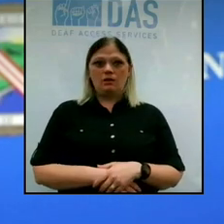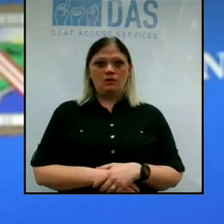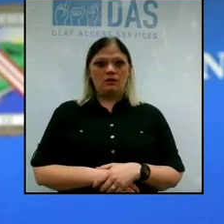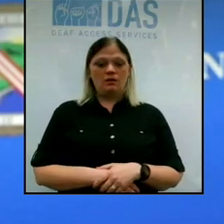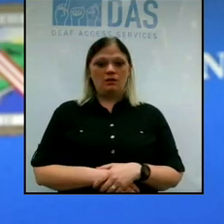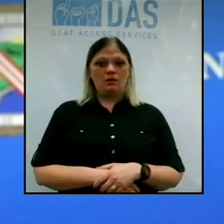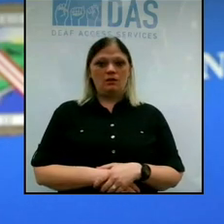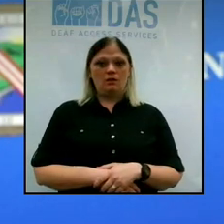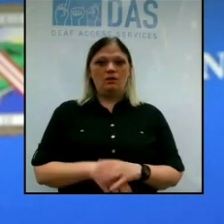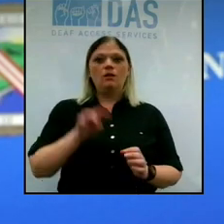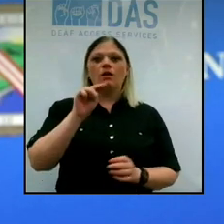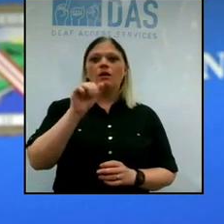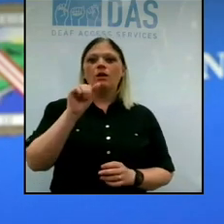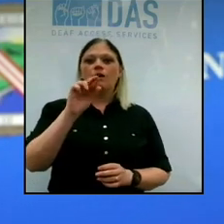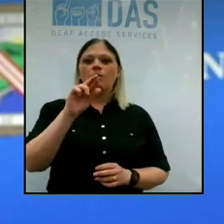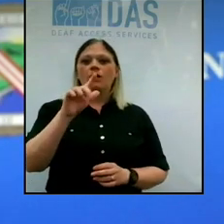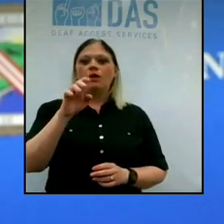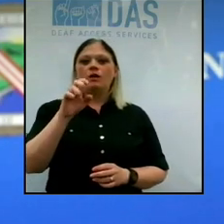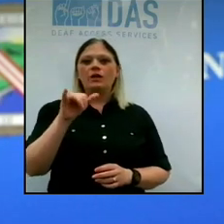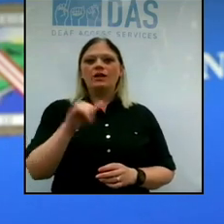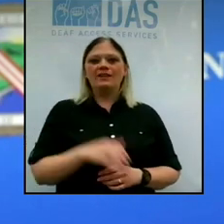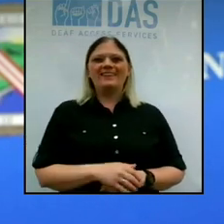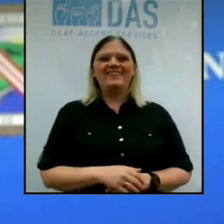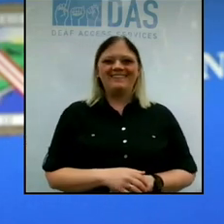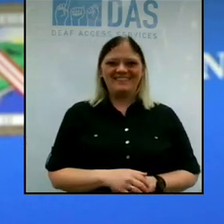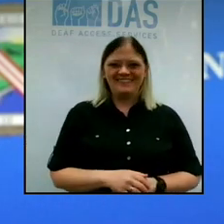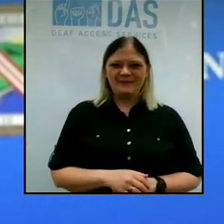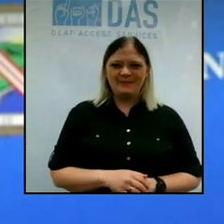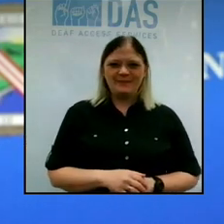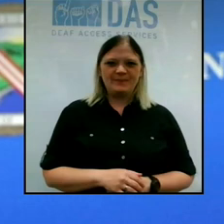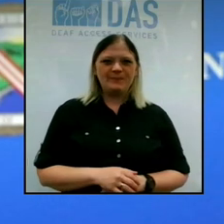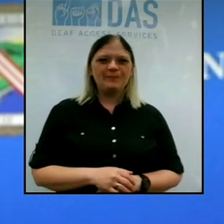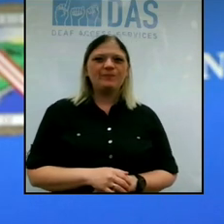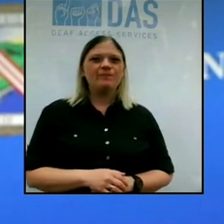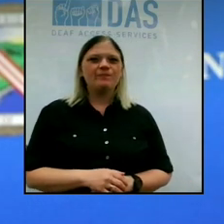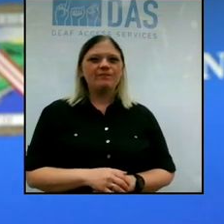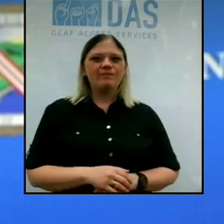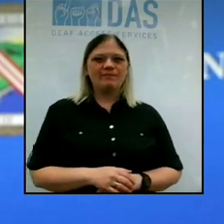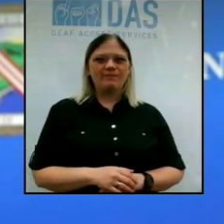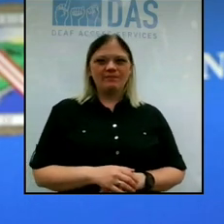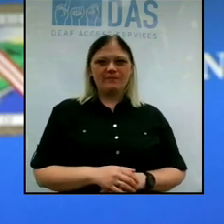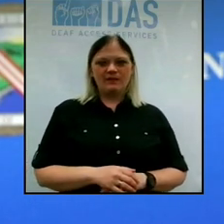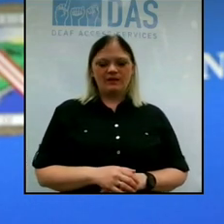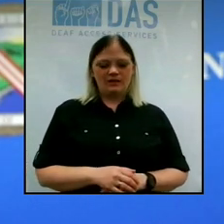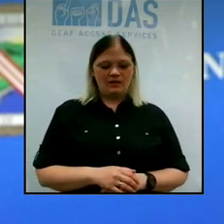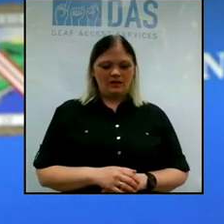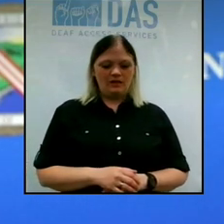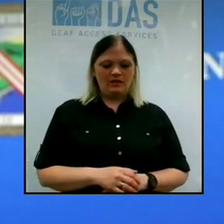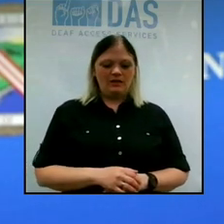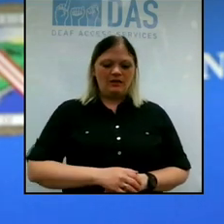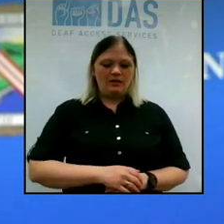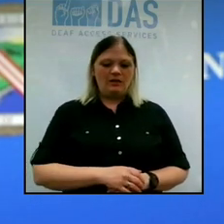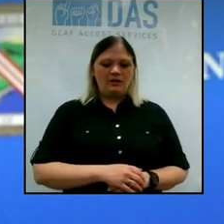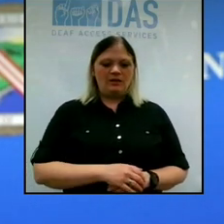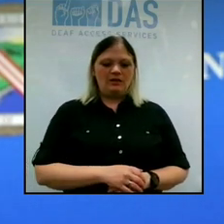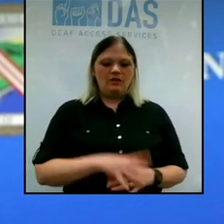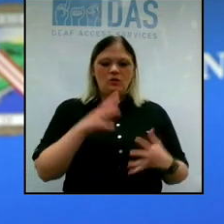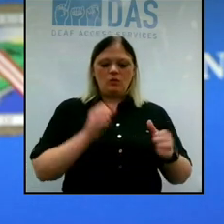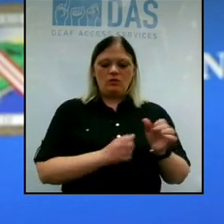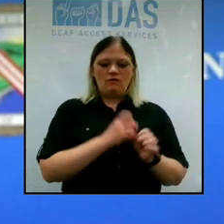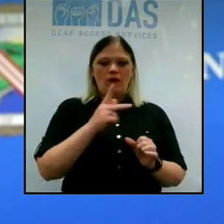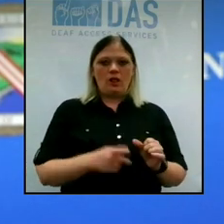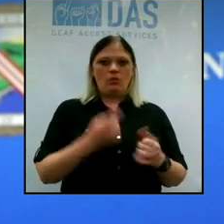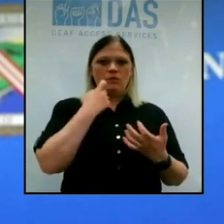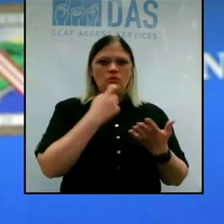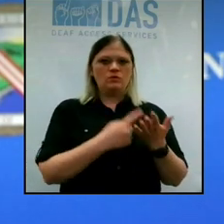Hi, Dr. Mercy. This is Marlee Pubgis. How are hey, Marlee. How are you? I wanted to follow up to something that was discussed the